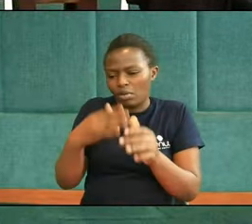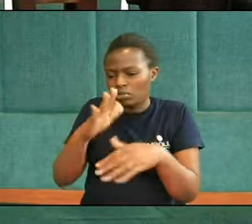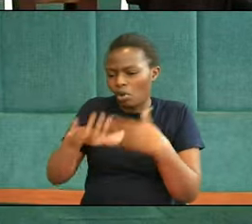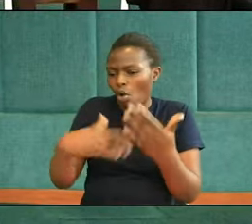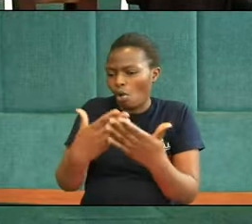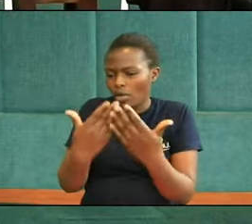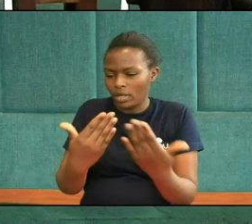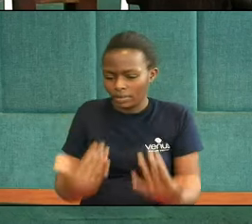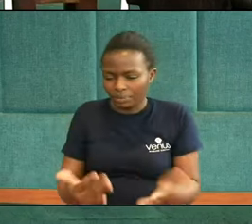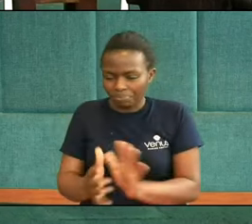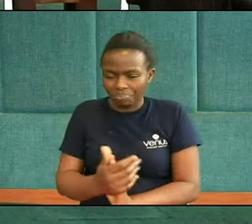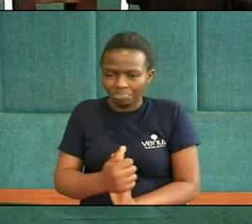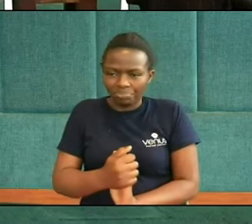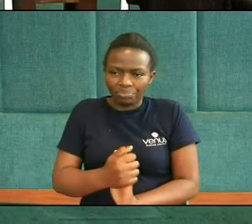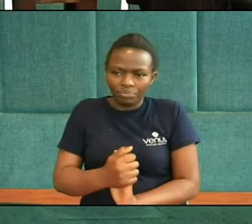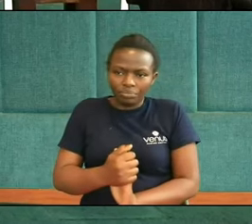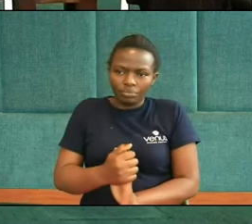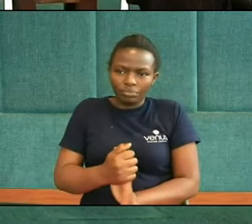that?